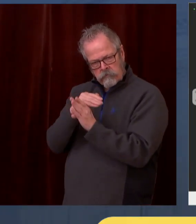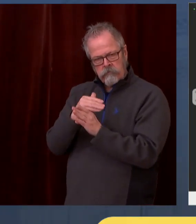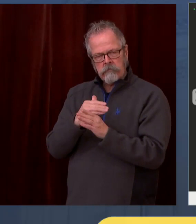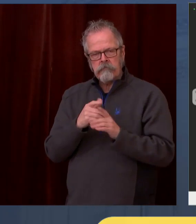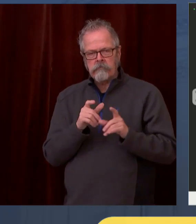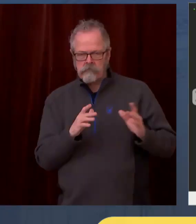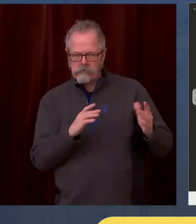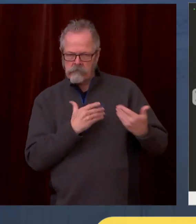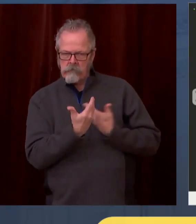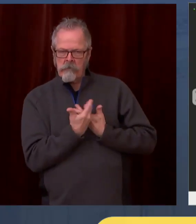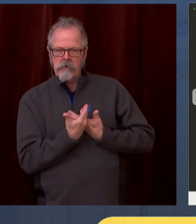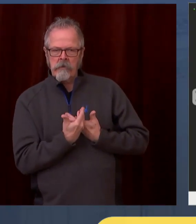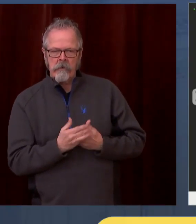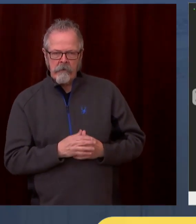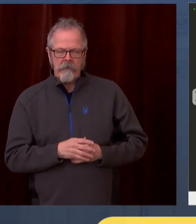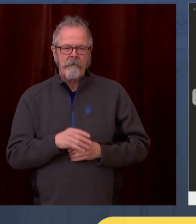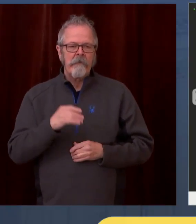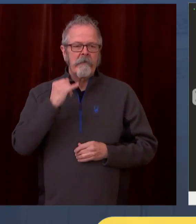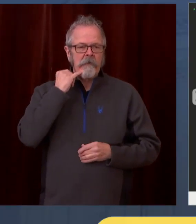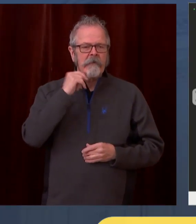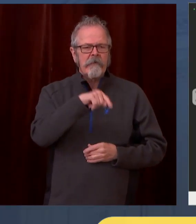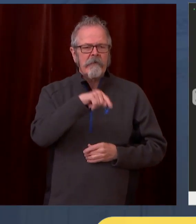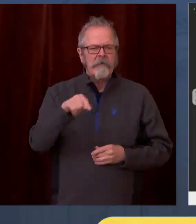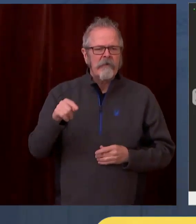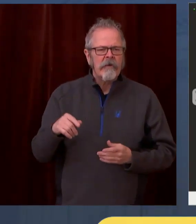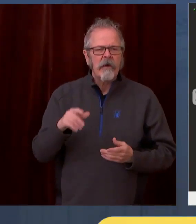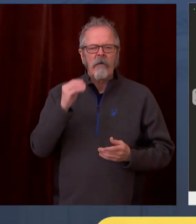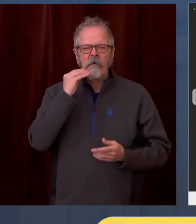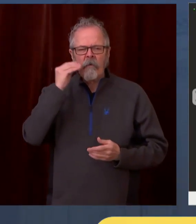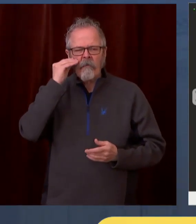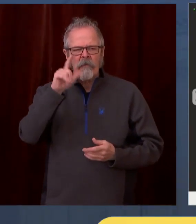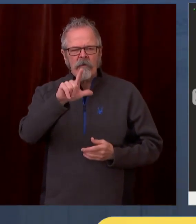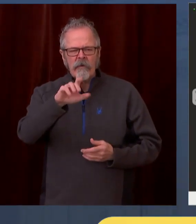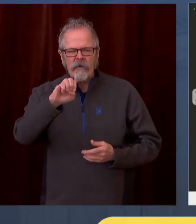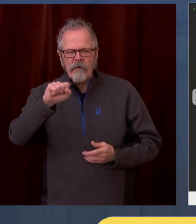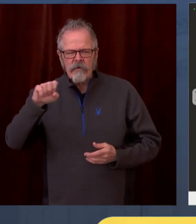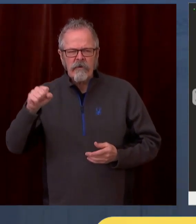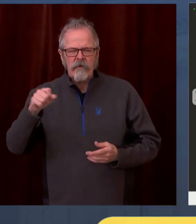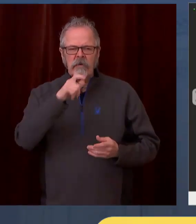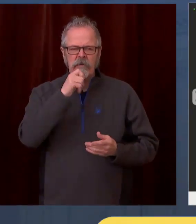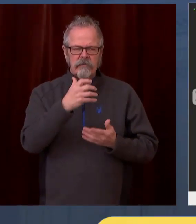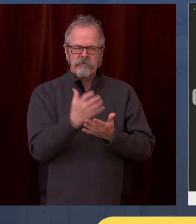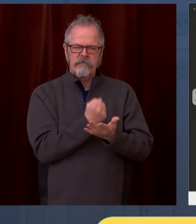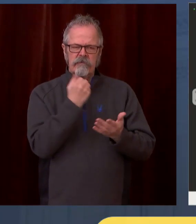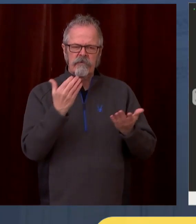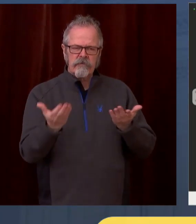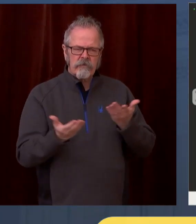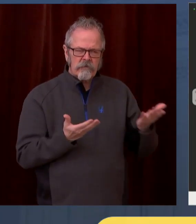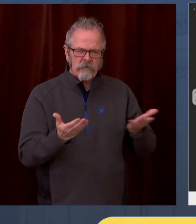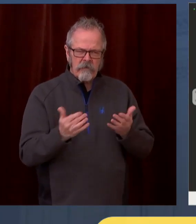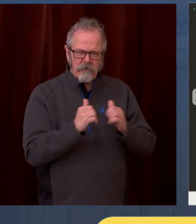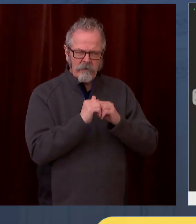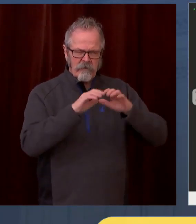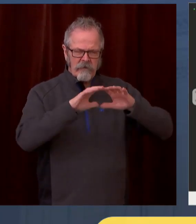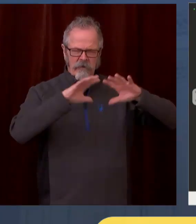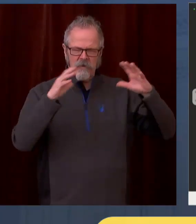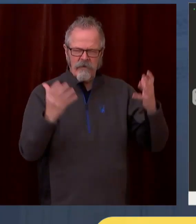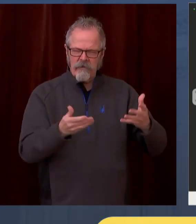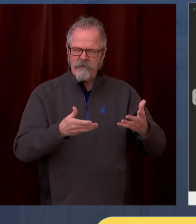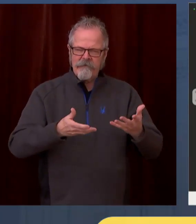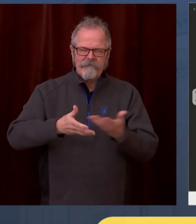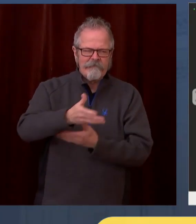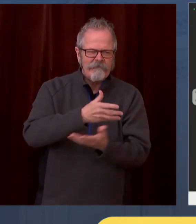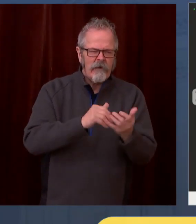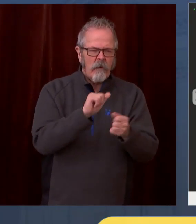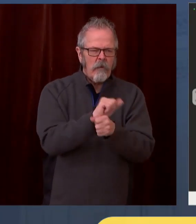services to congregate settings. Also, any additional workers in those types